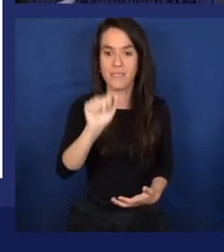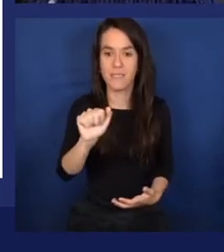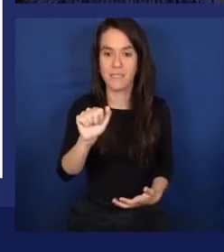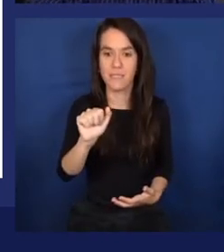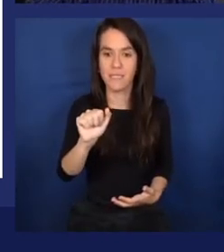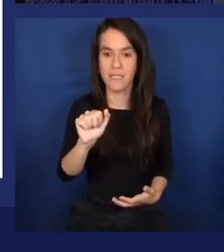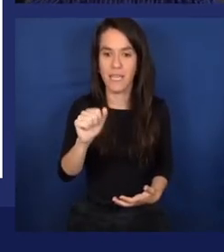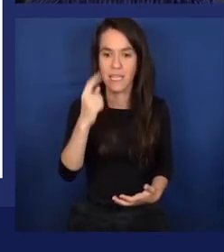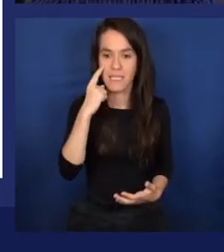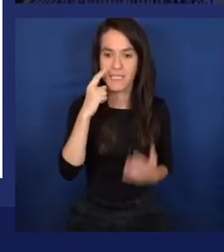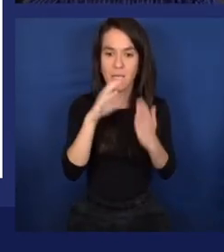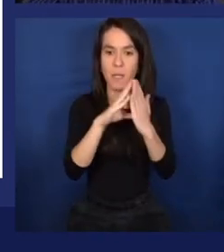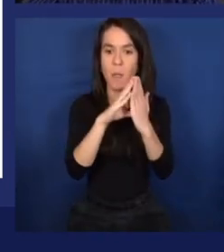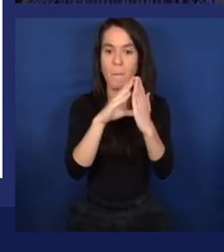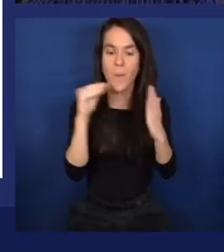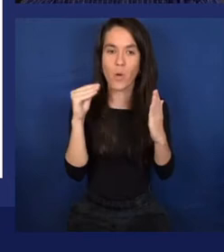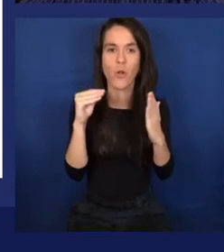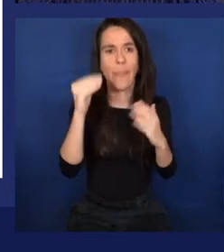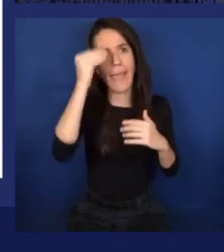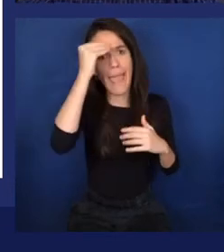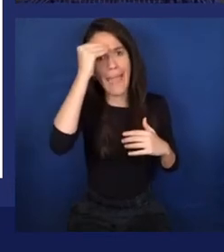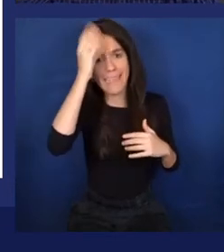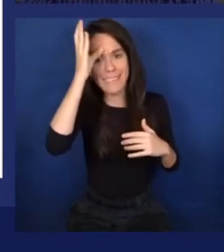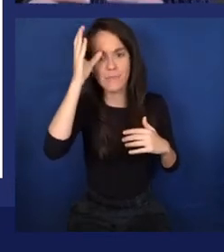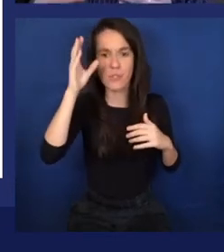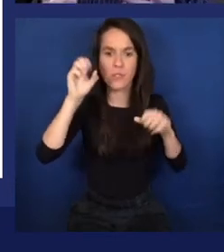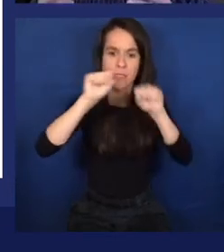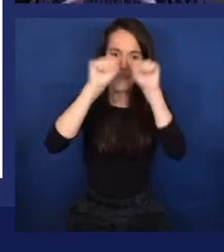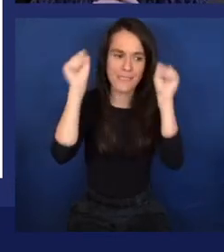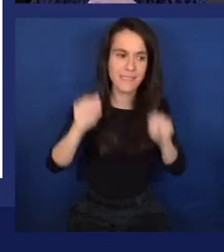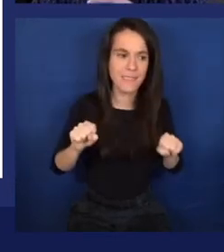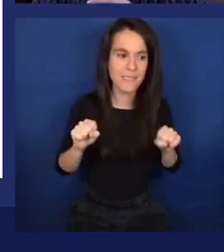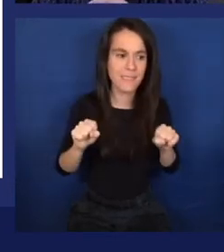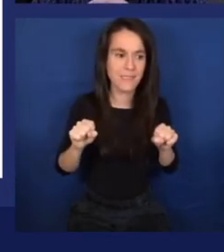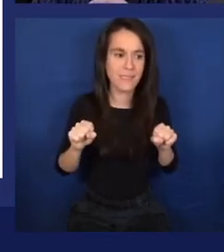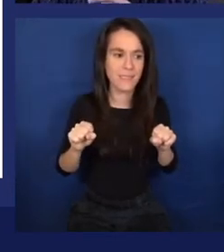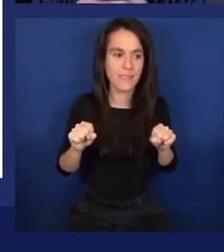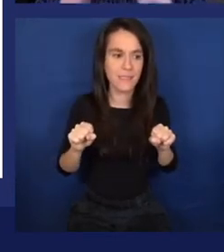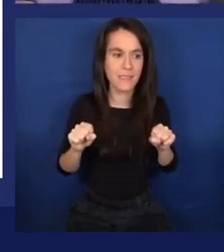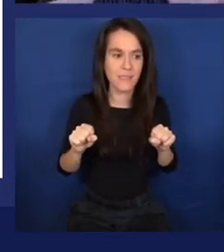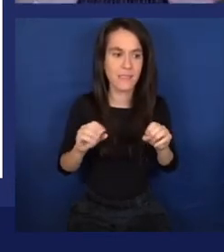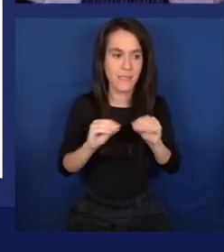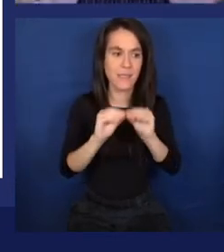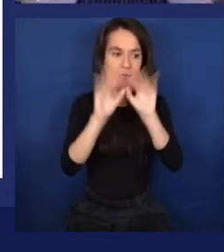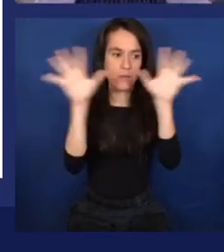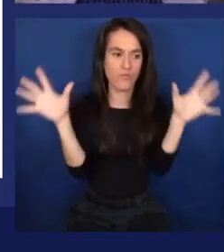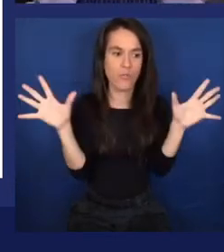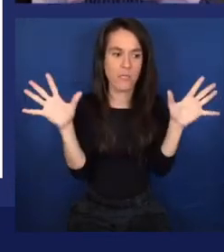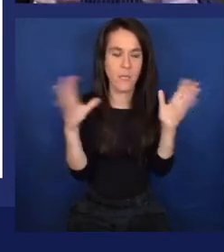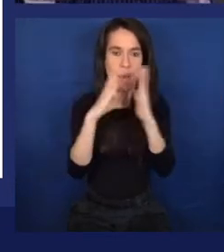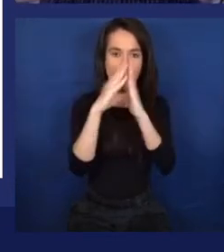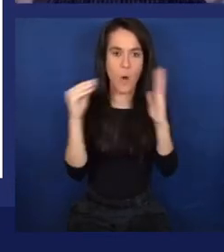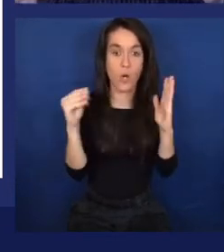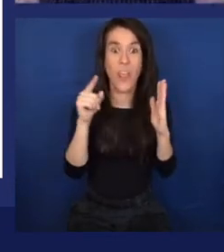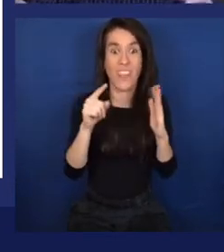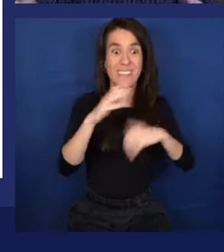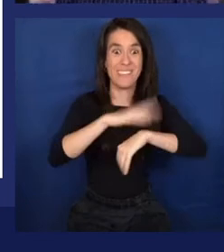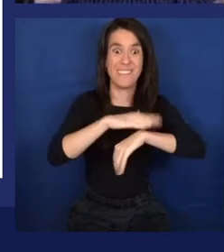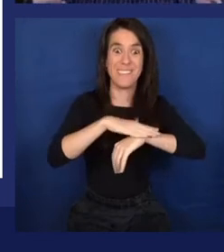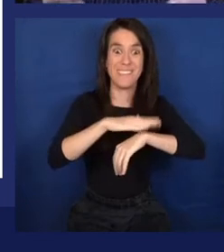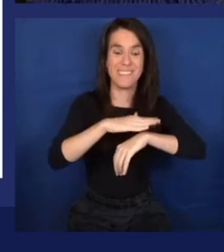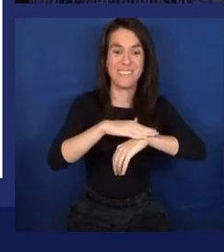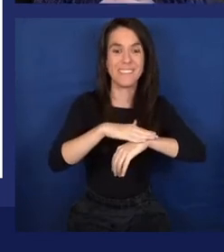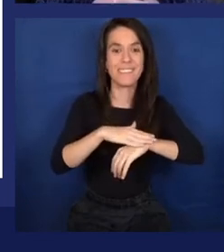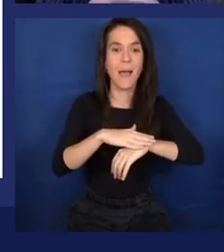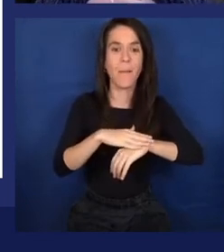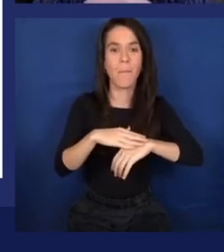all of these expert systems fall in that class. And it brings this conversation forward that emerged at that time around this concept called the